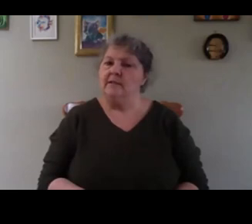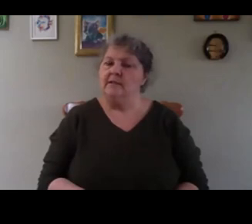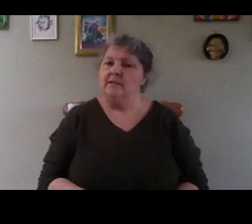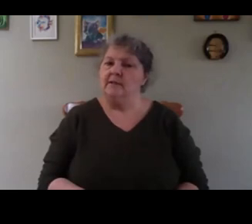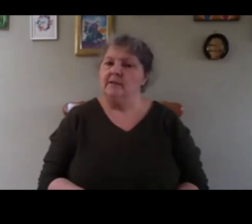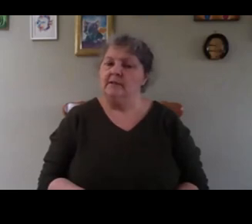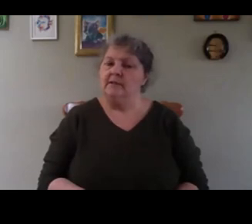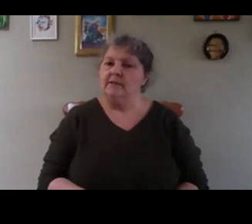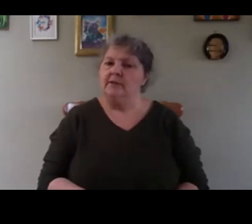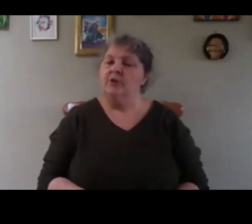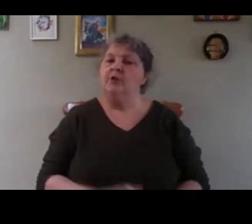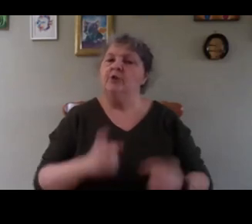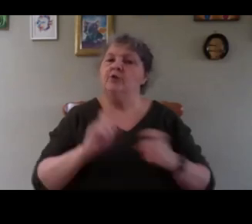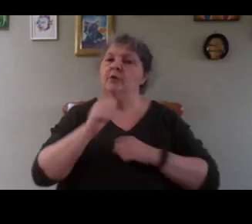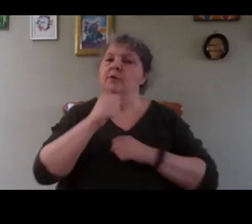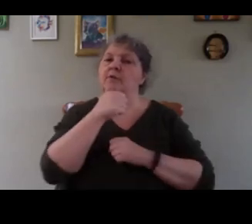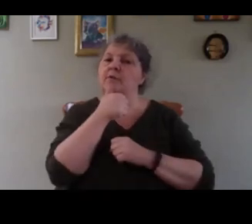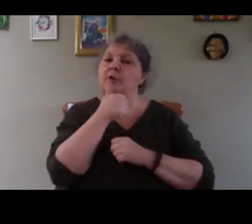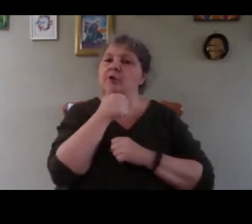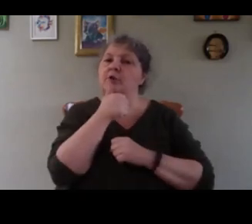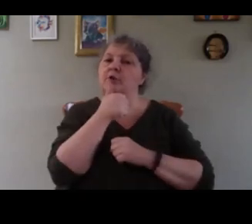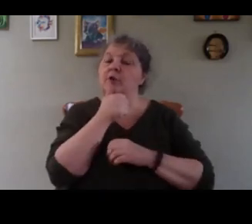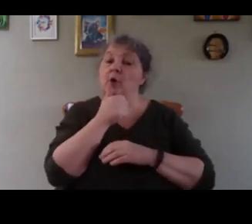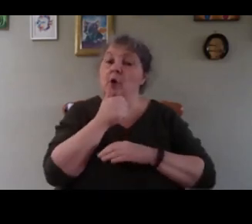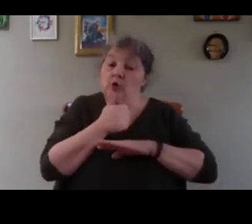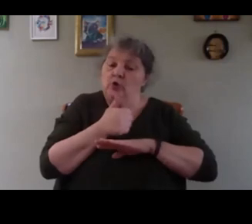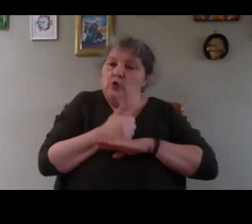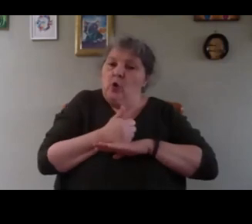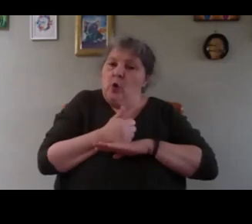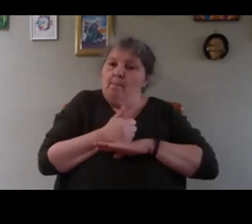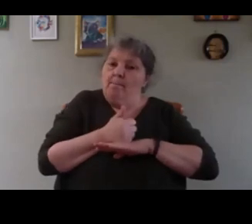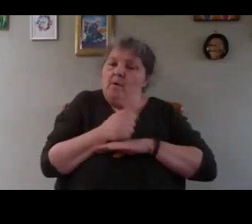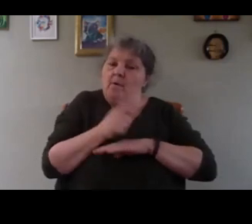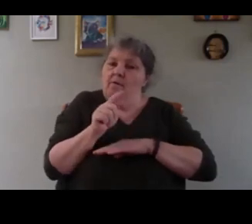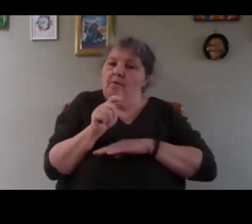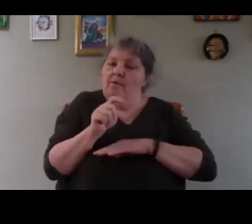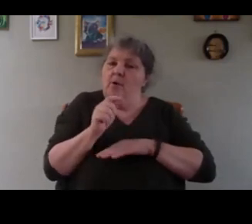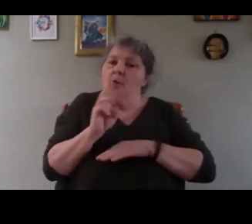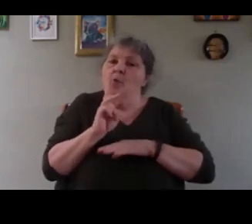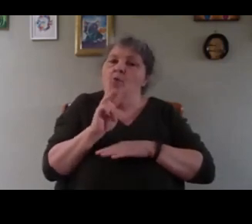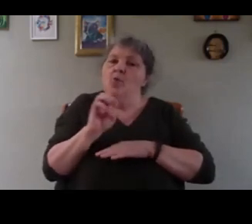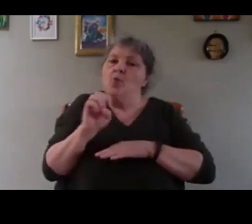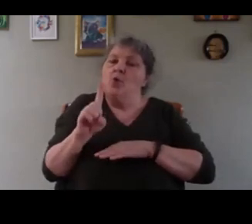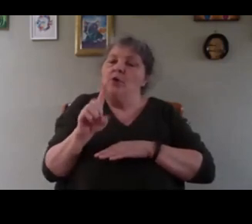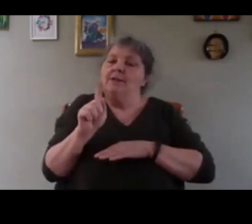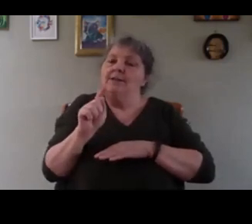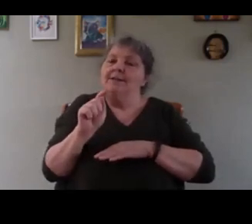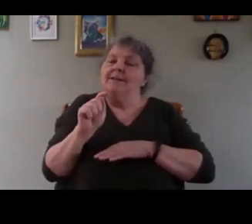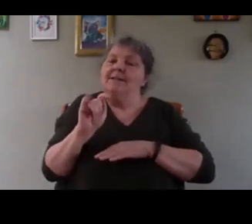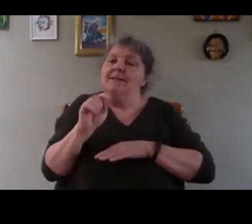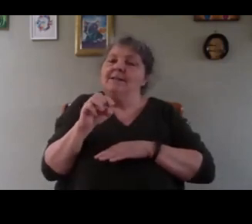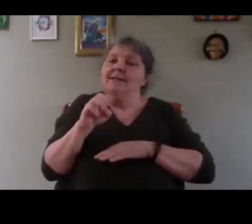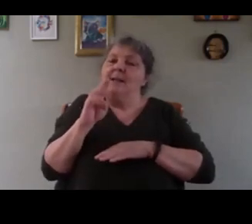So first you put on top of the timber you have a sheet of polythene.